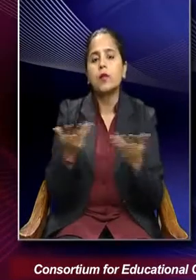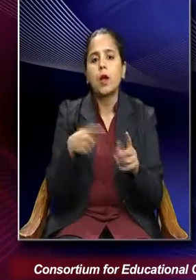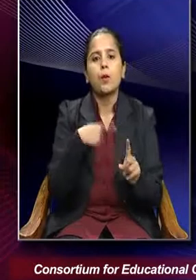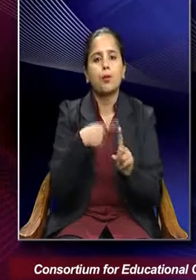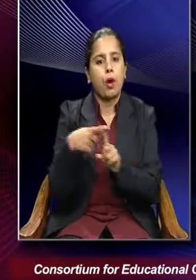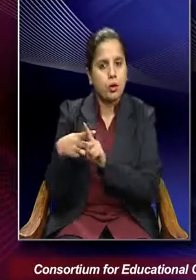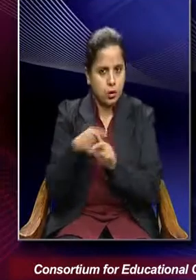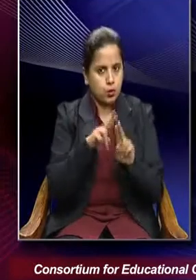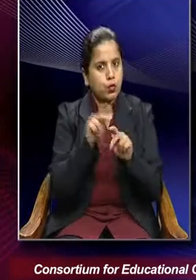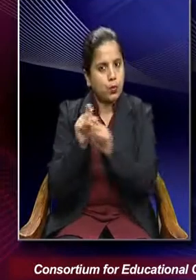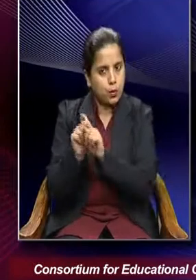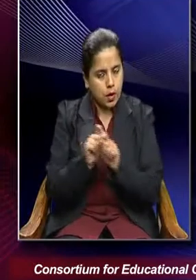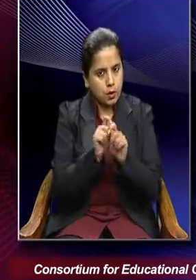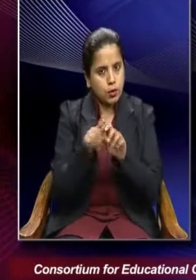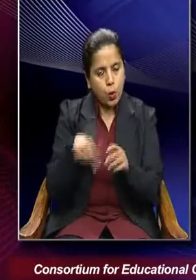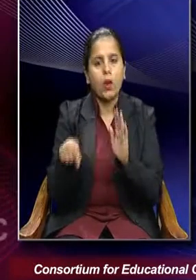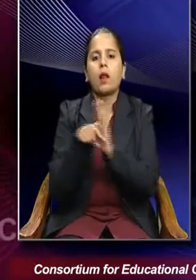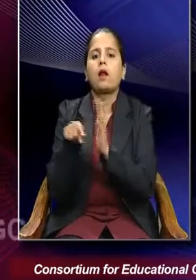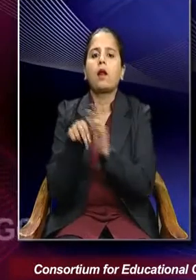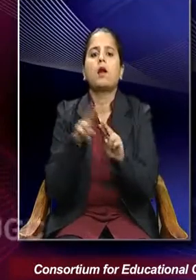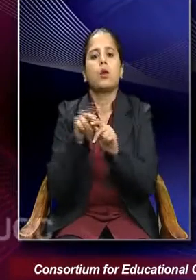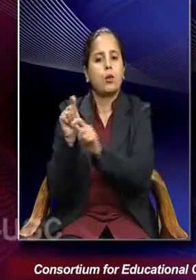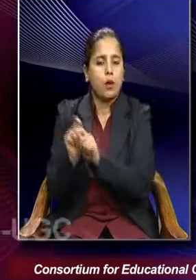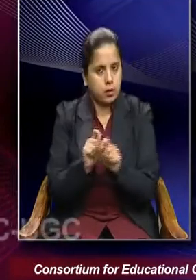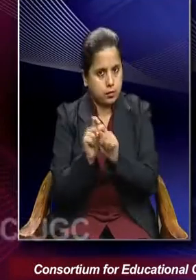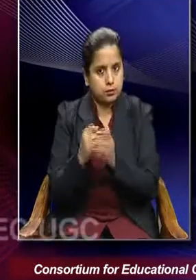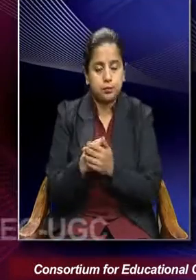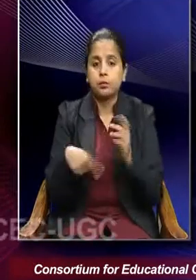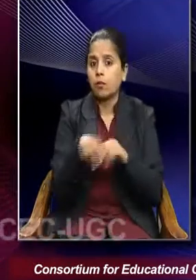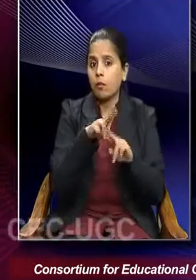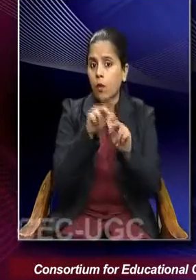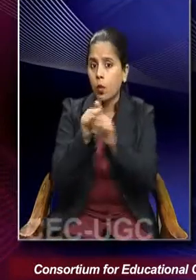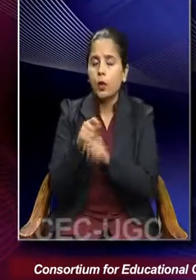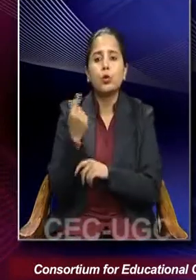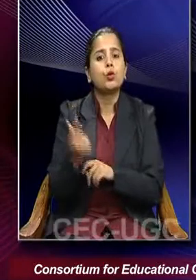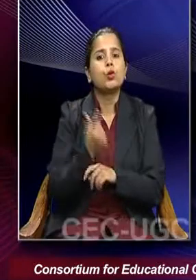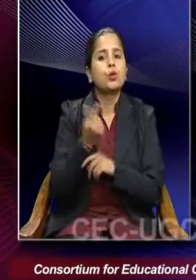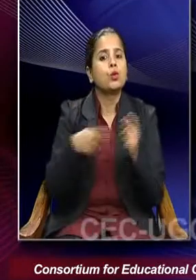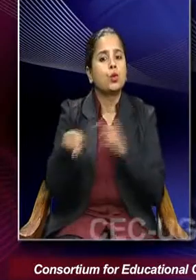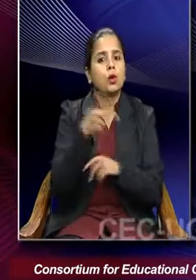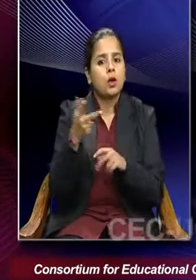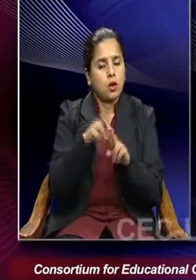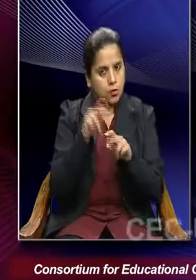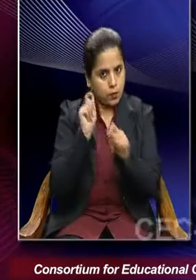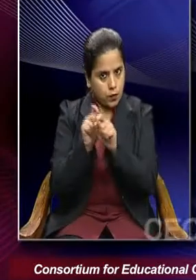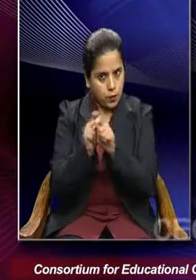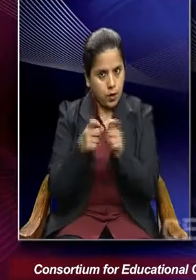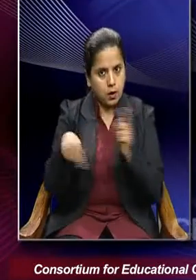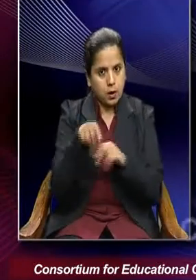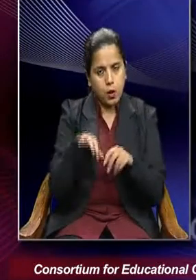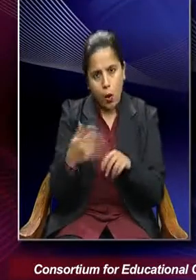function and negative functions. So functionalists use the term functions and